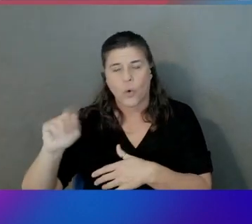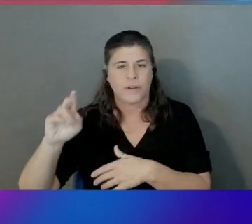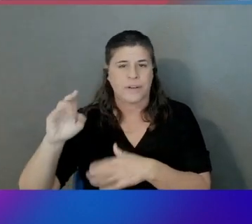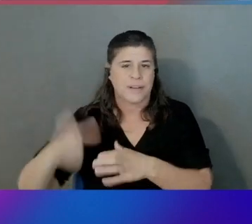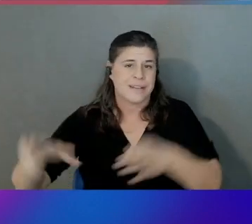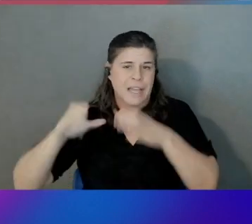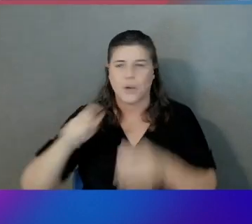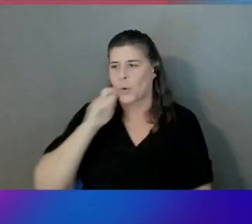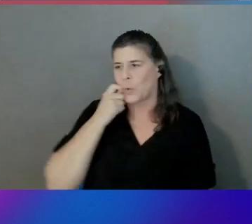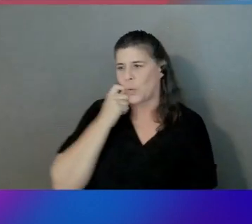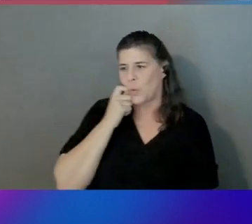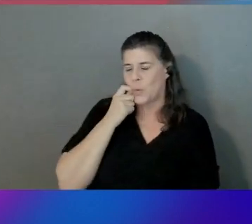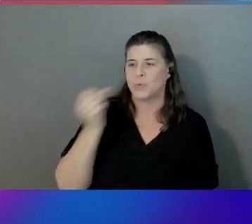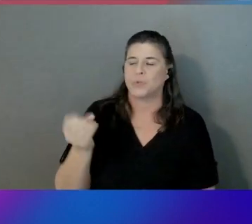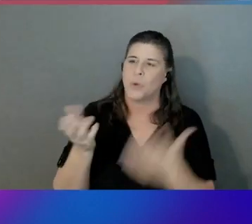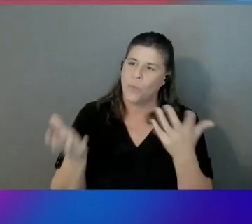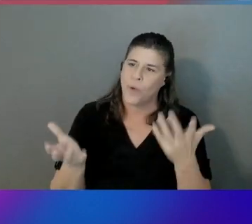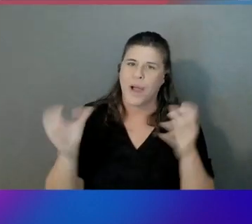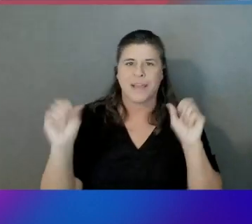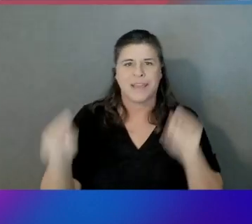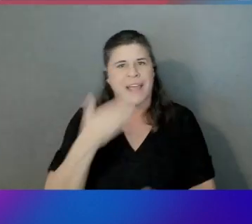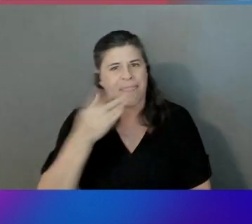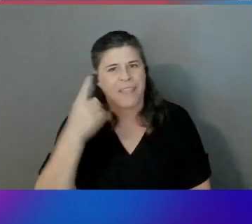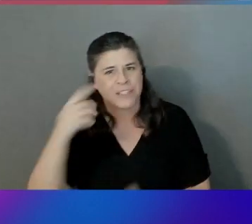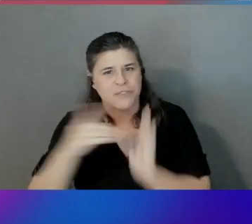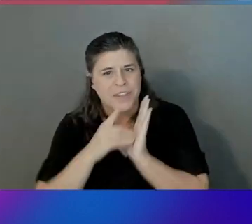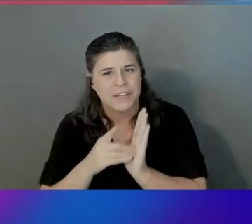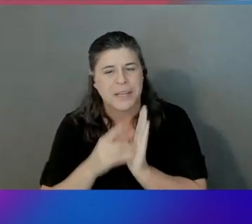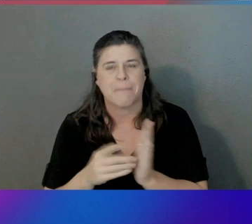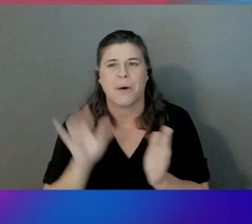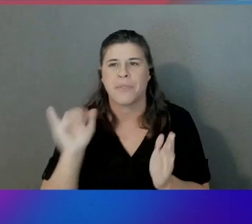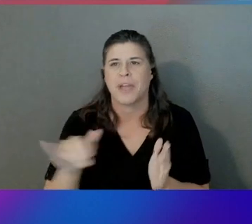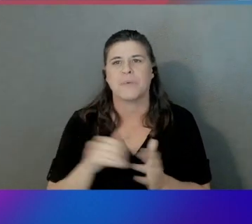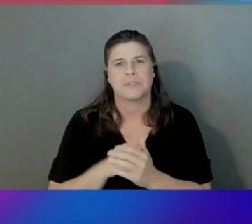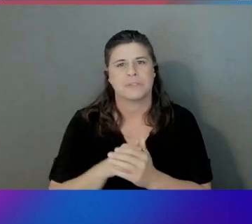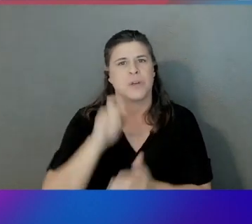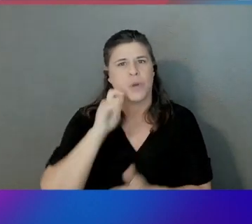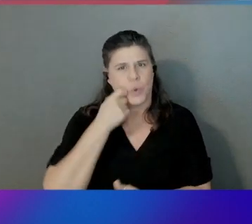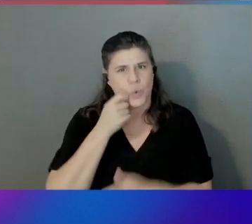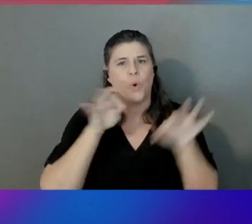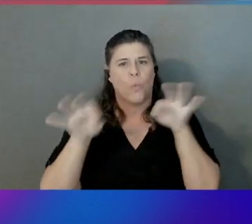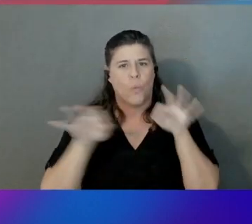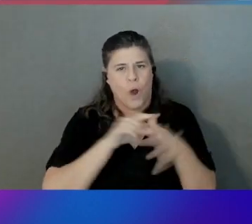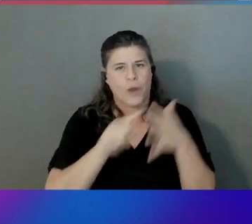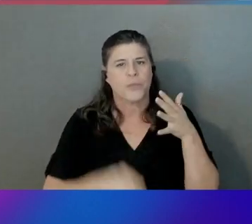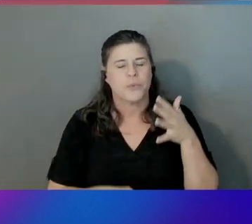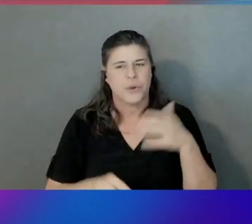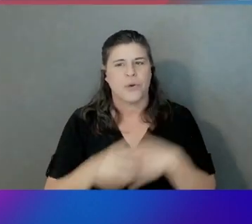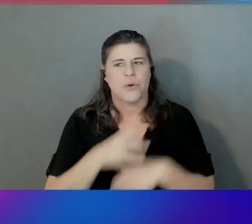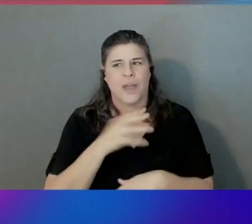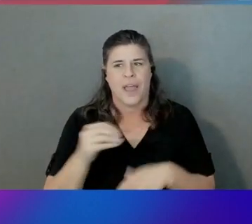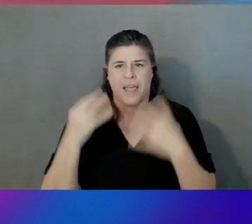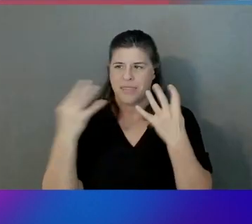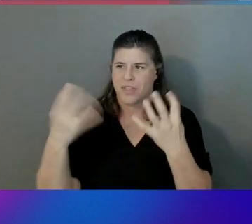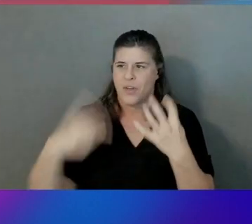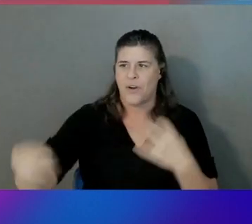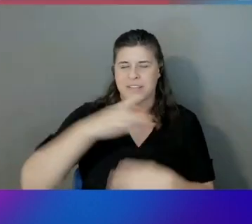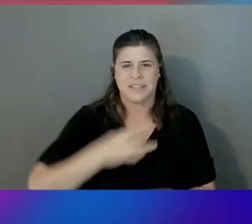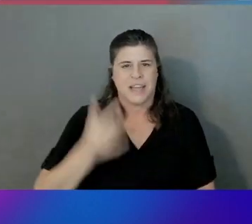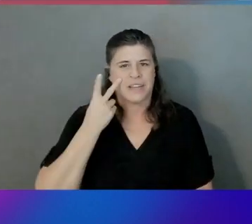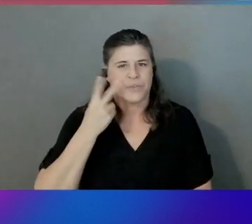So yeah, thanks for the demo. That was a cool walkthrough. Our audience always likes to see cold demos.